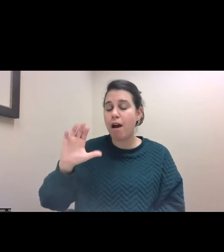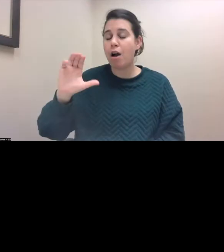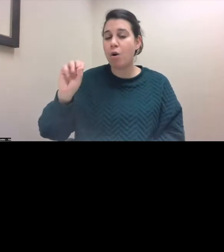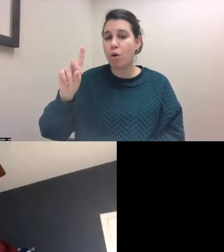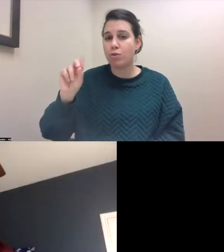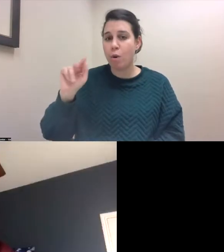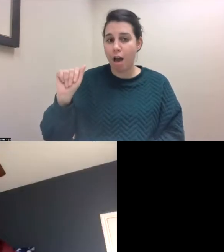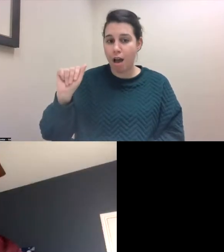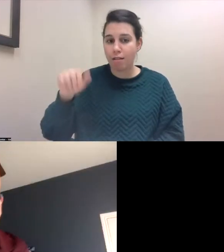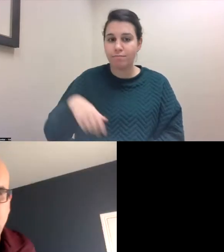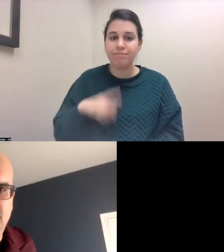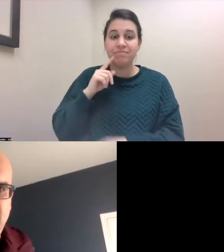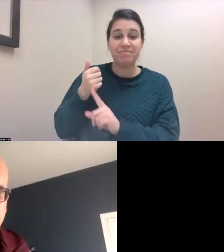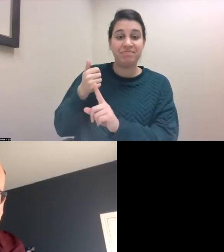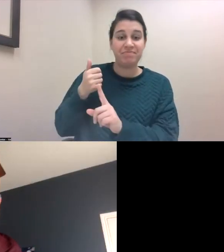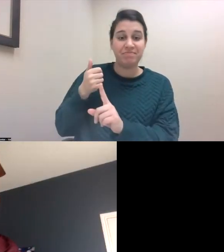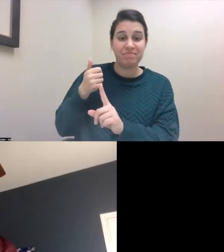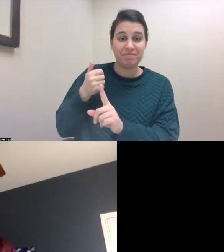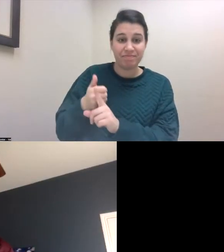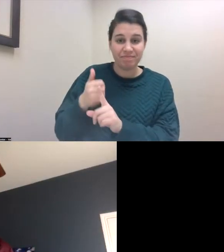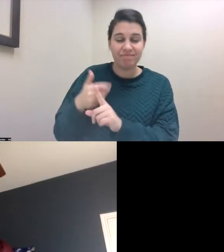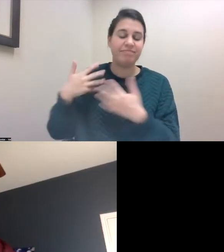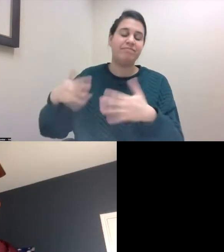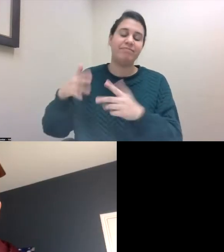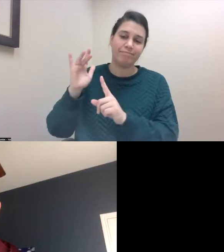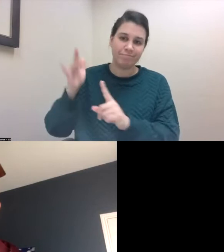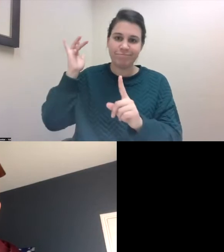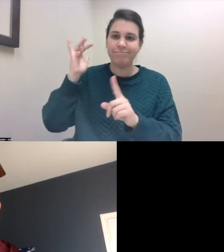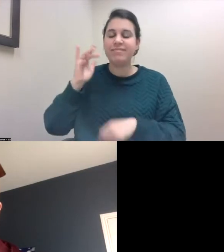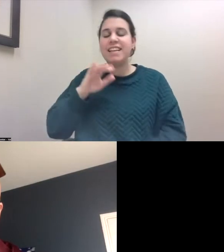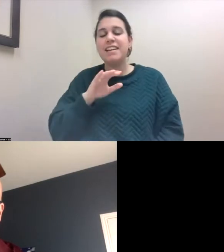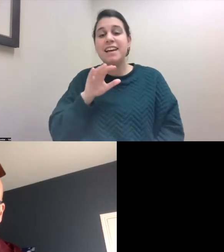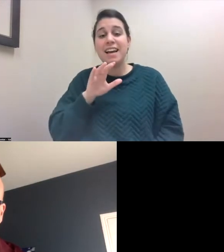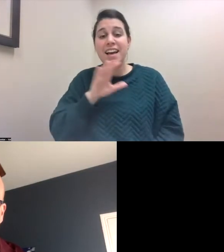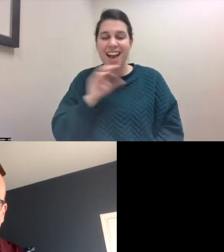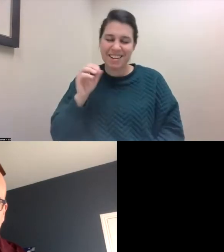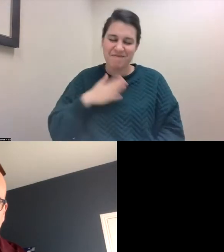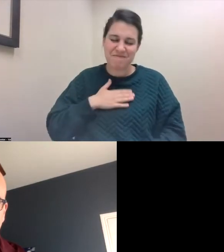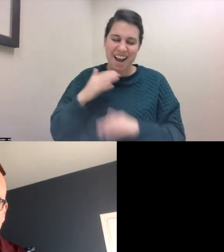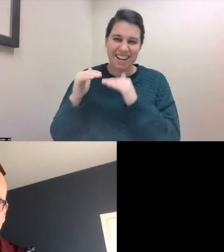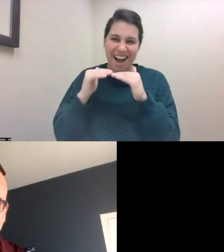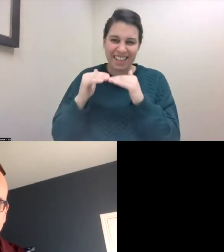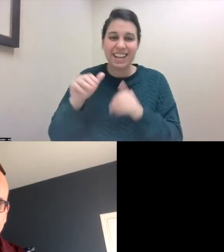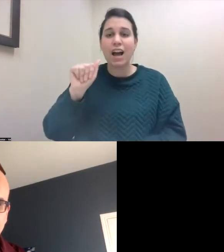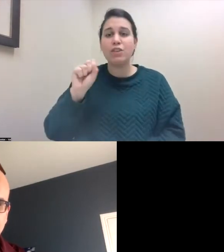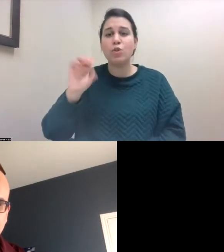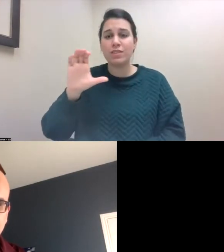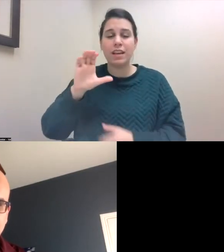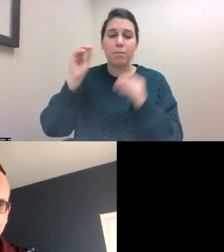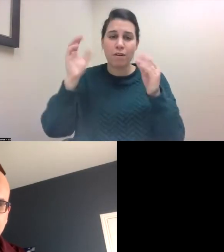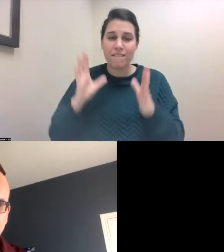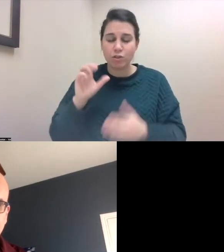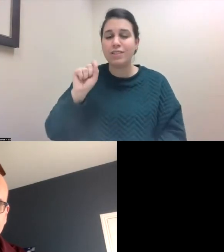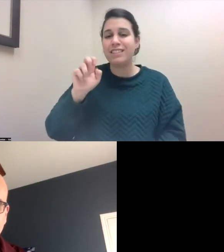is not only esteemed for many reasons, but also a colleague of mine, an associate professor at the Steve Hicks School of Social